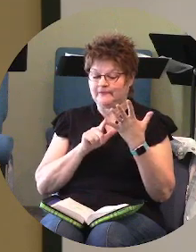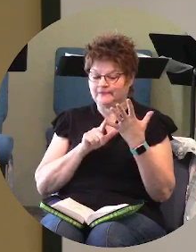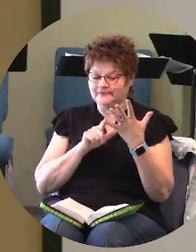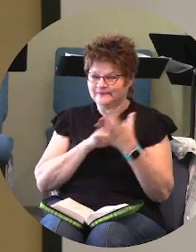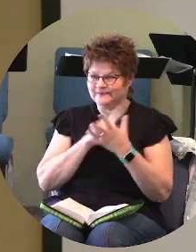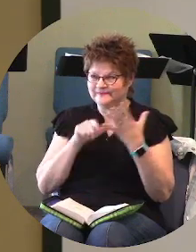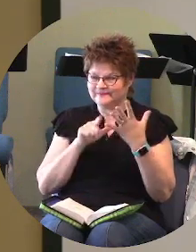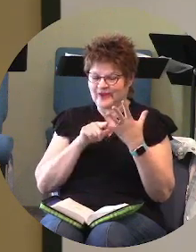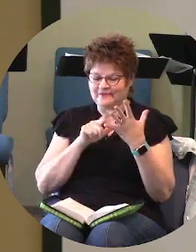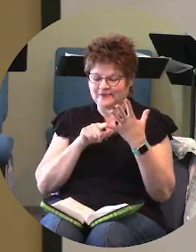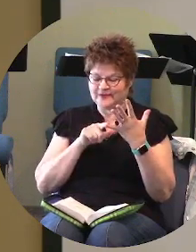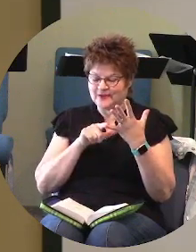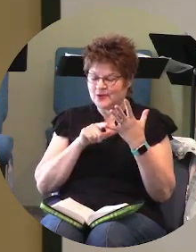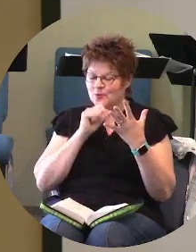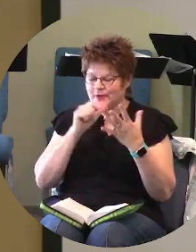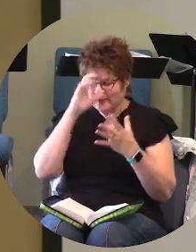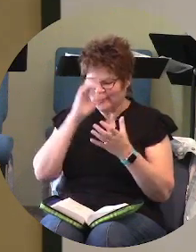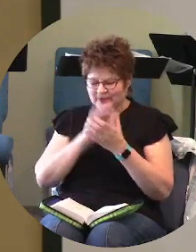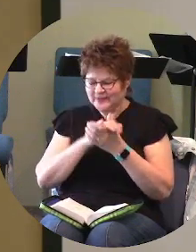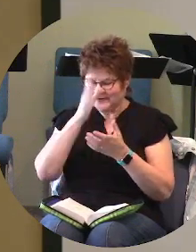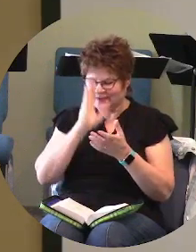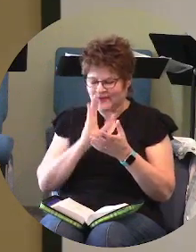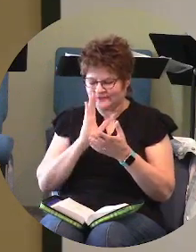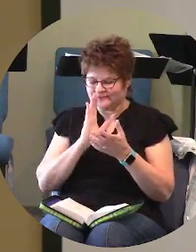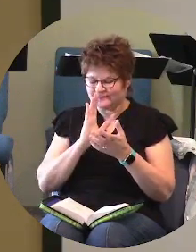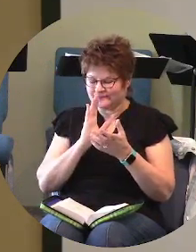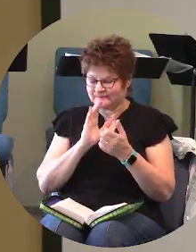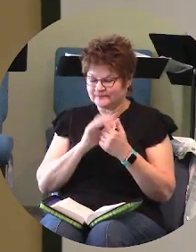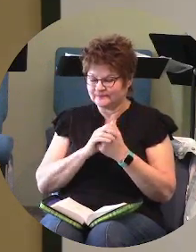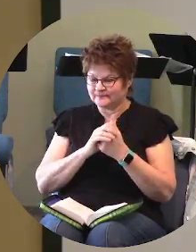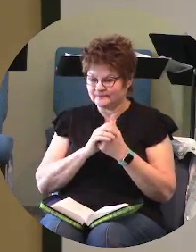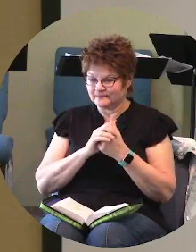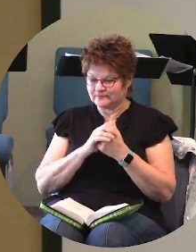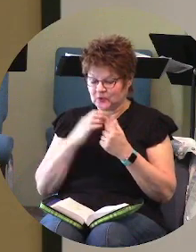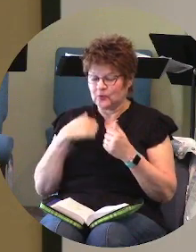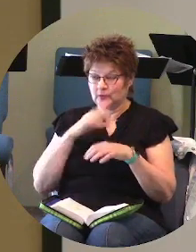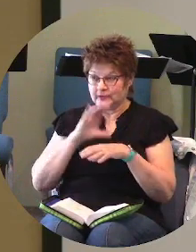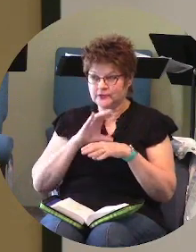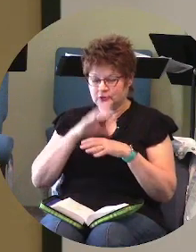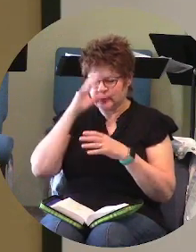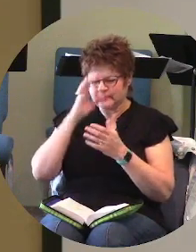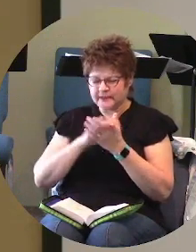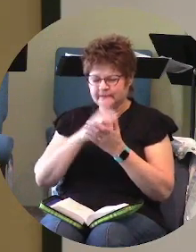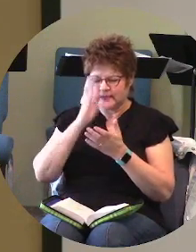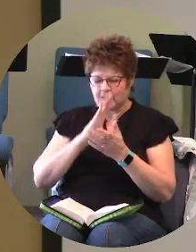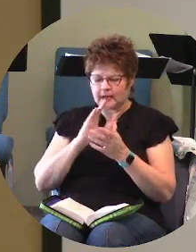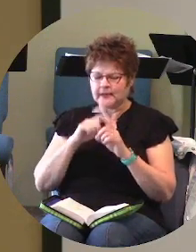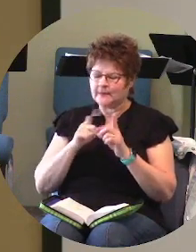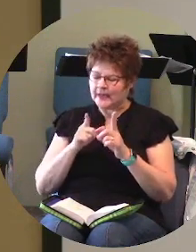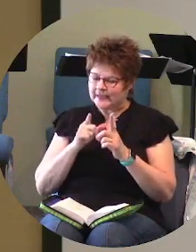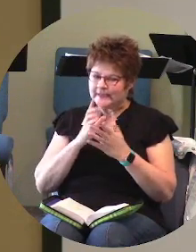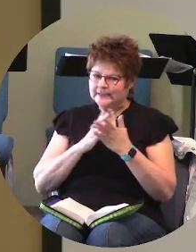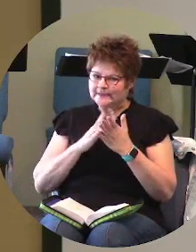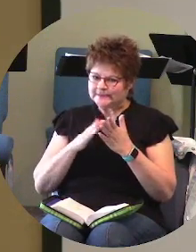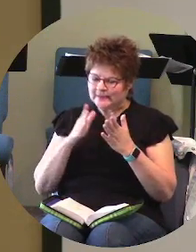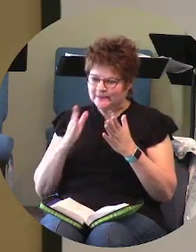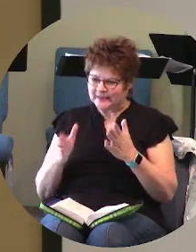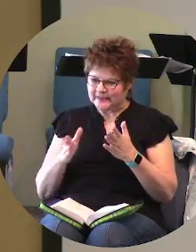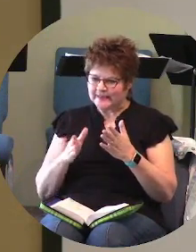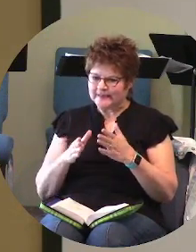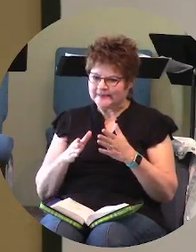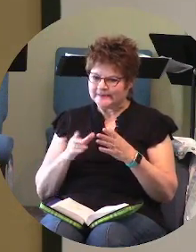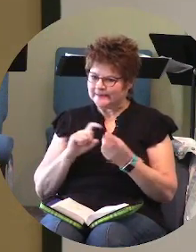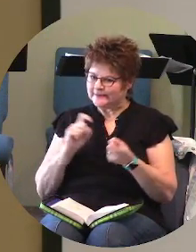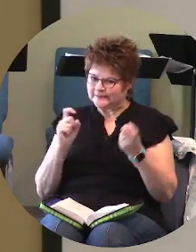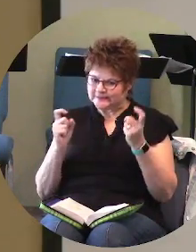that's a world we do with a church but something is has fundamentally changed in the way this